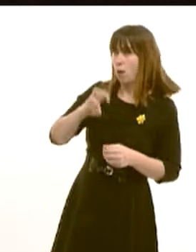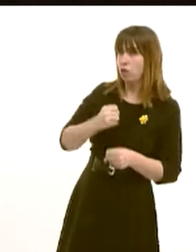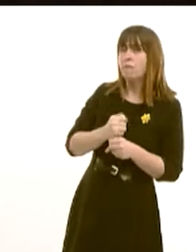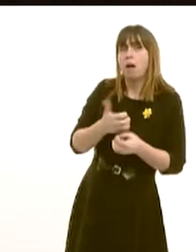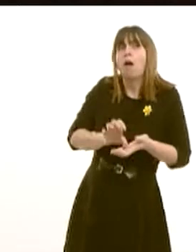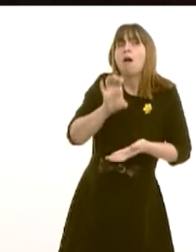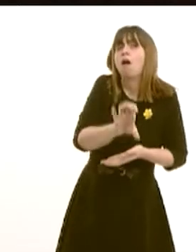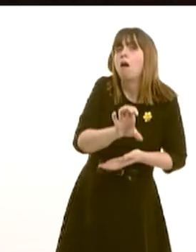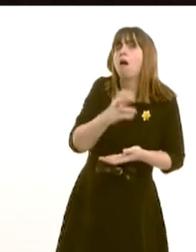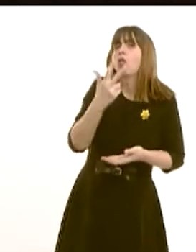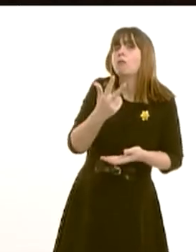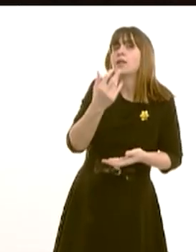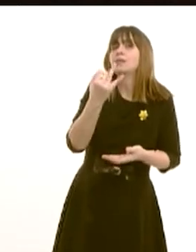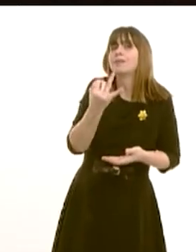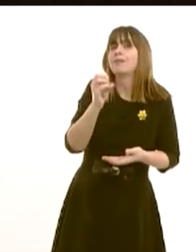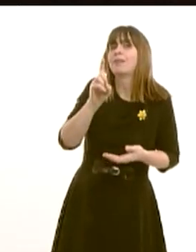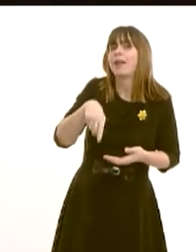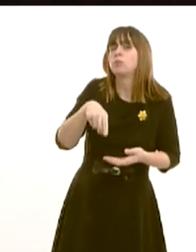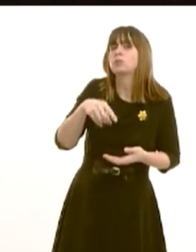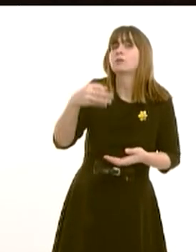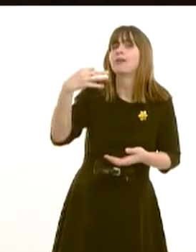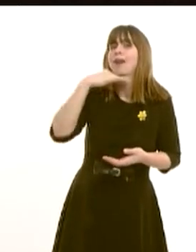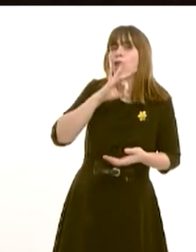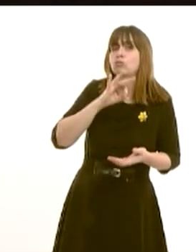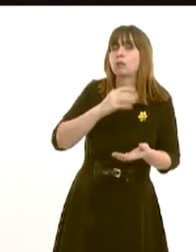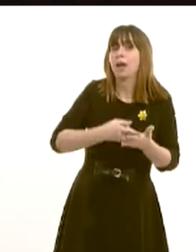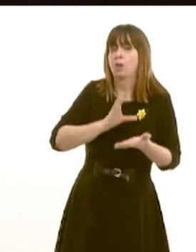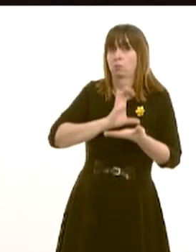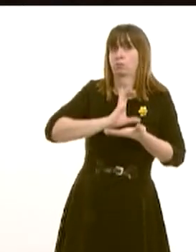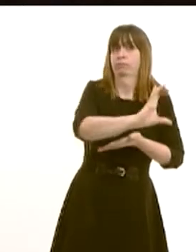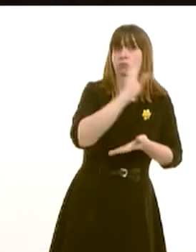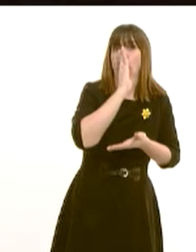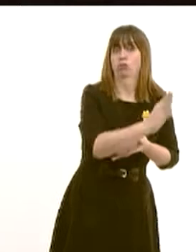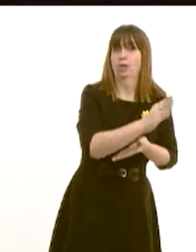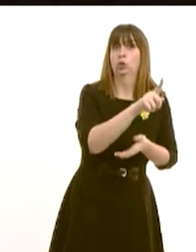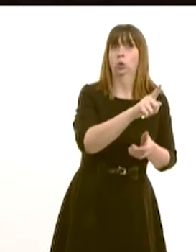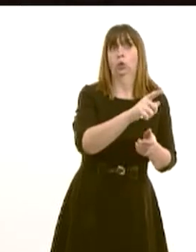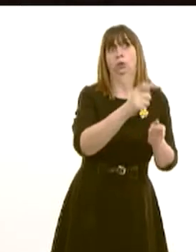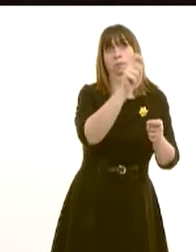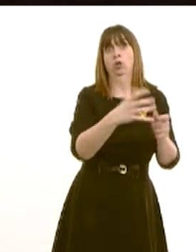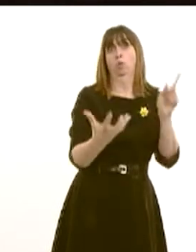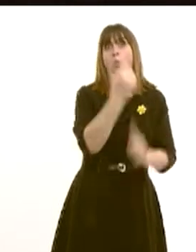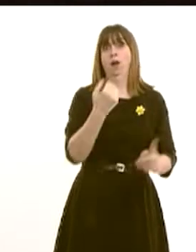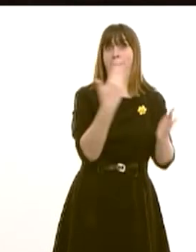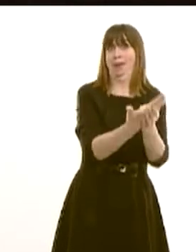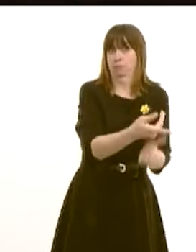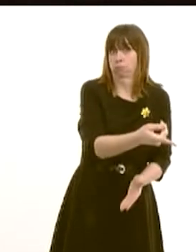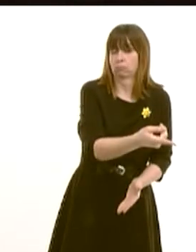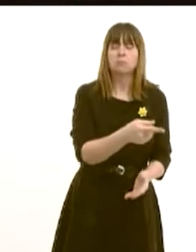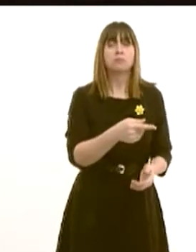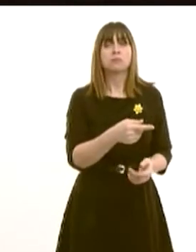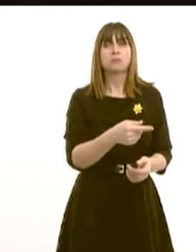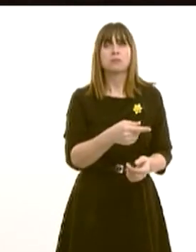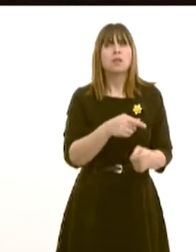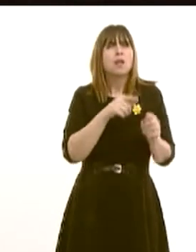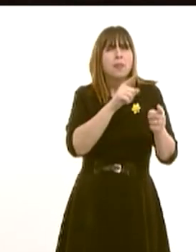£370,800 directly to the successful tendra. And that was only